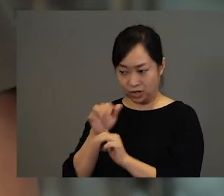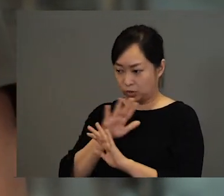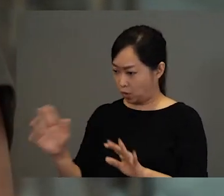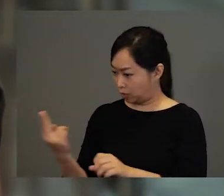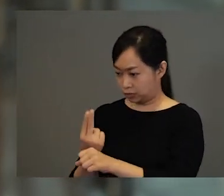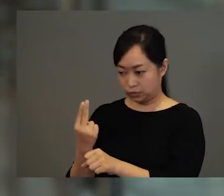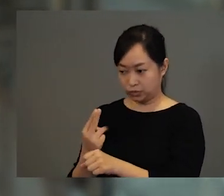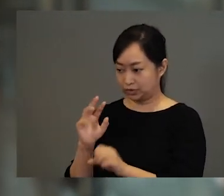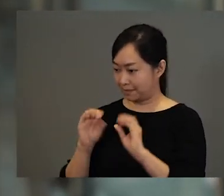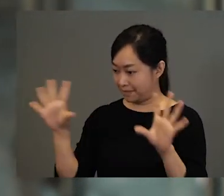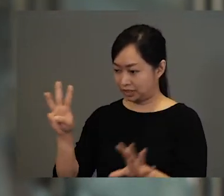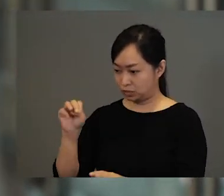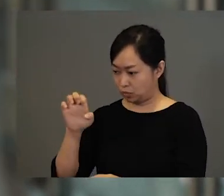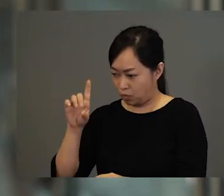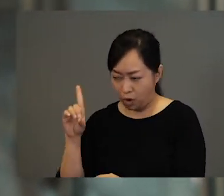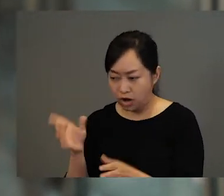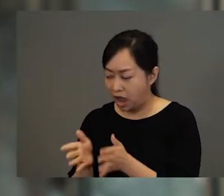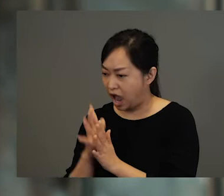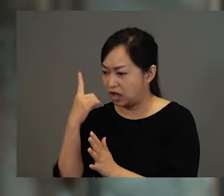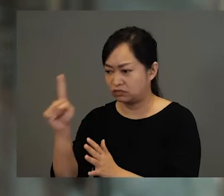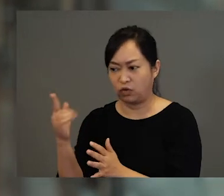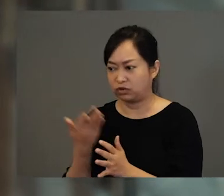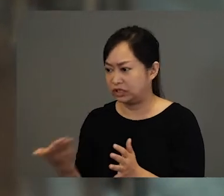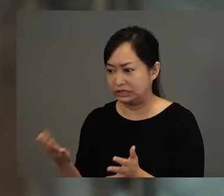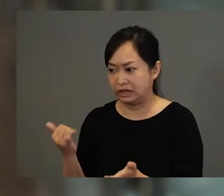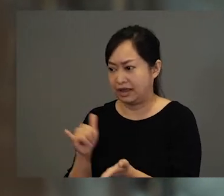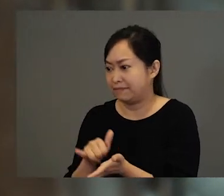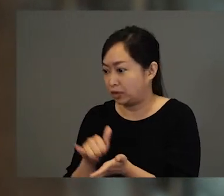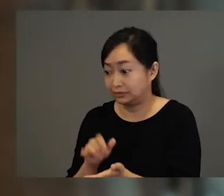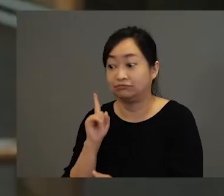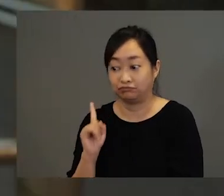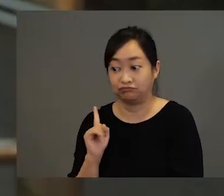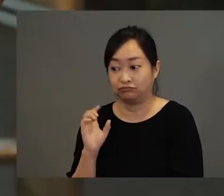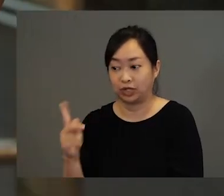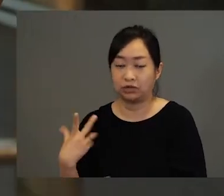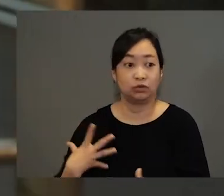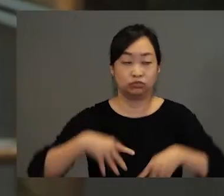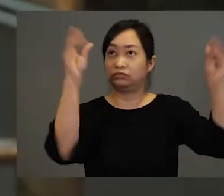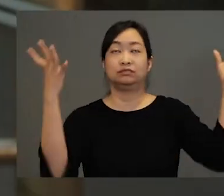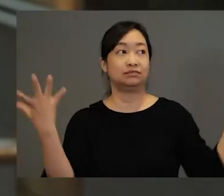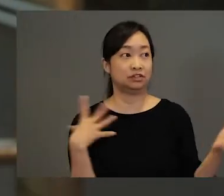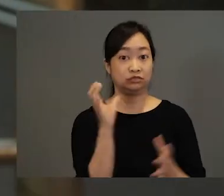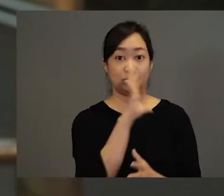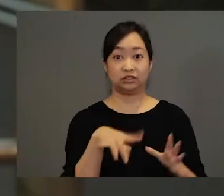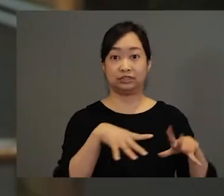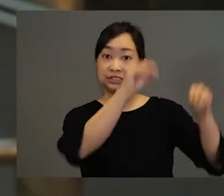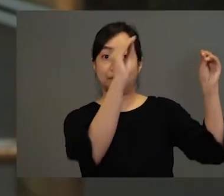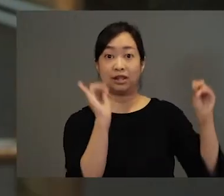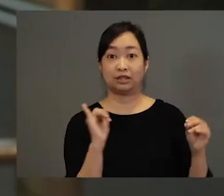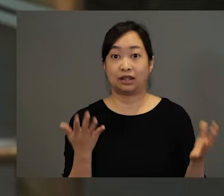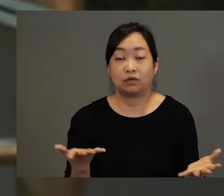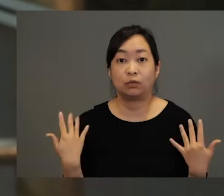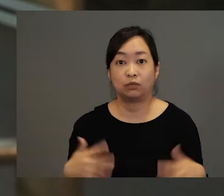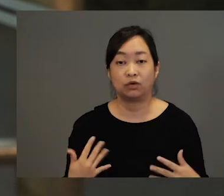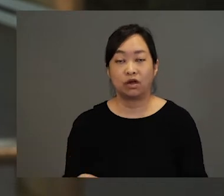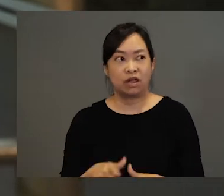use the magic wand to ask for anything that is impossible. And whoosh! The stranger disappeared just like